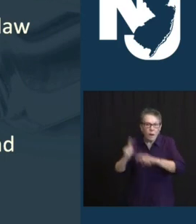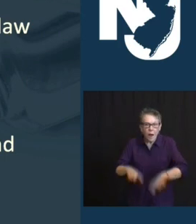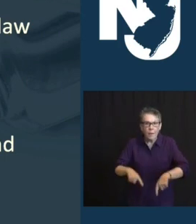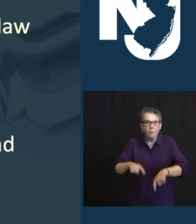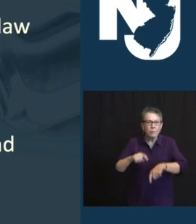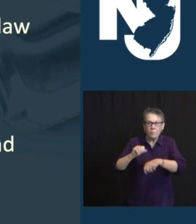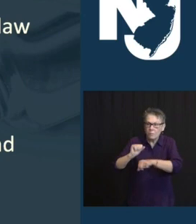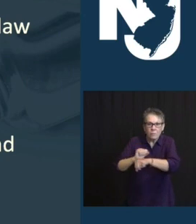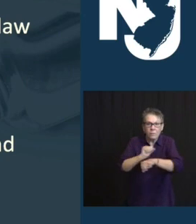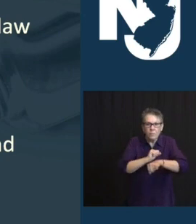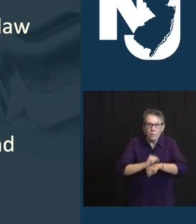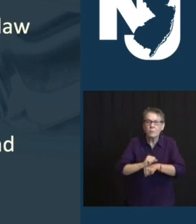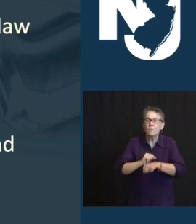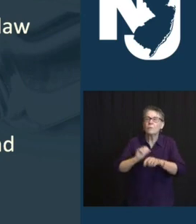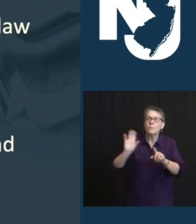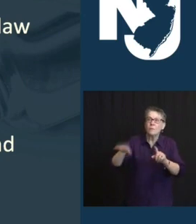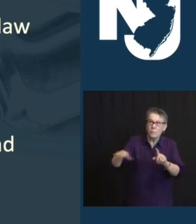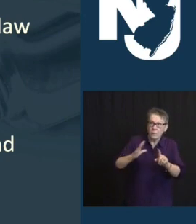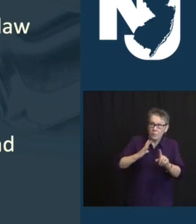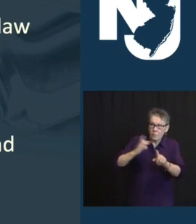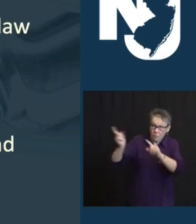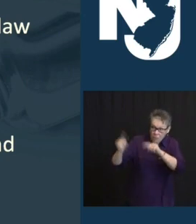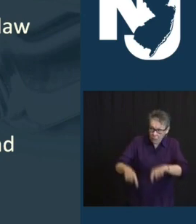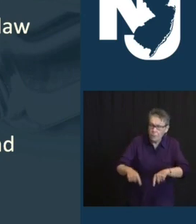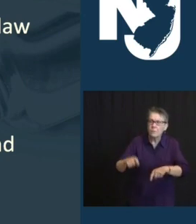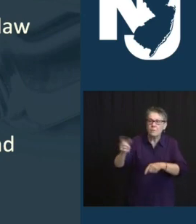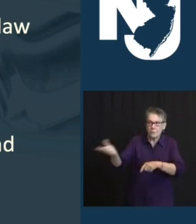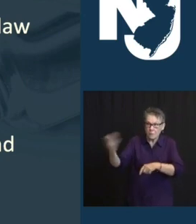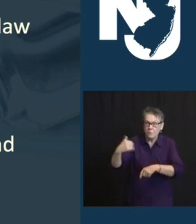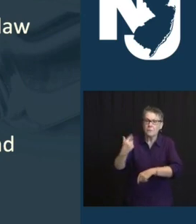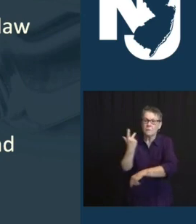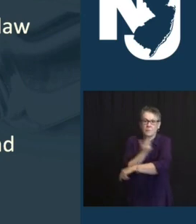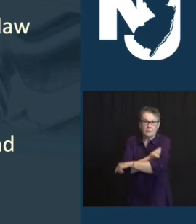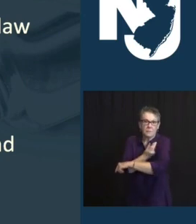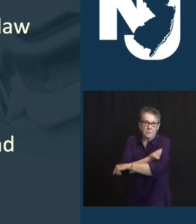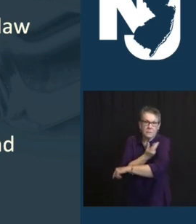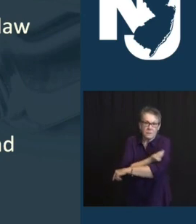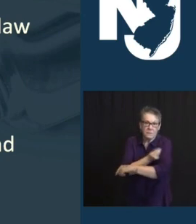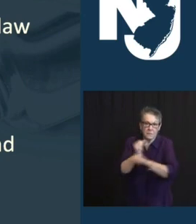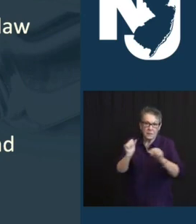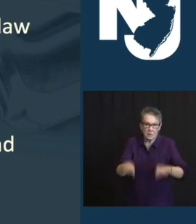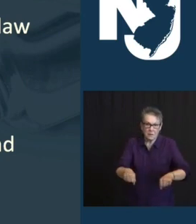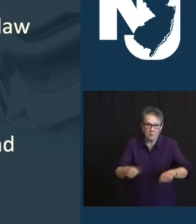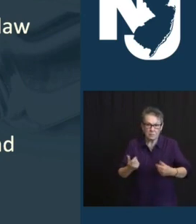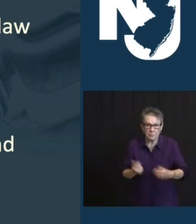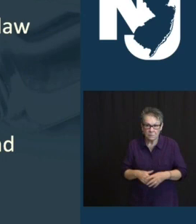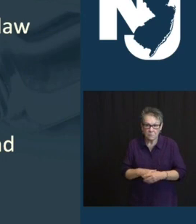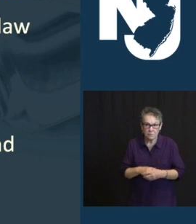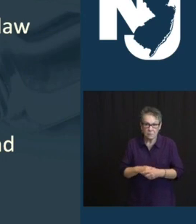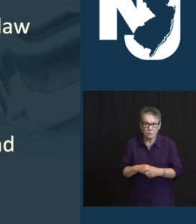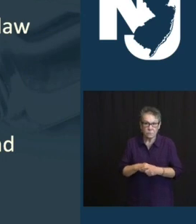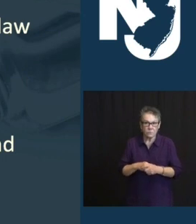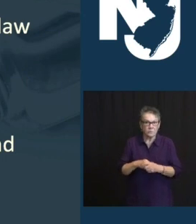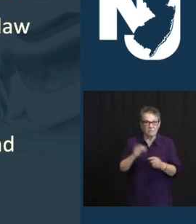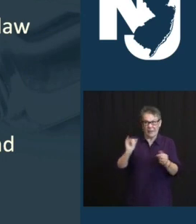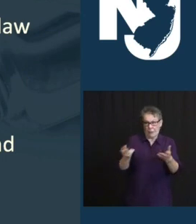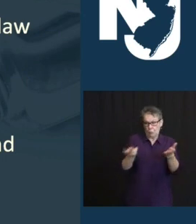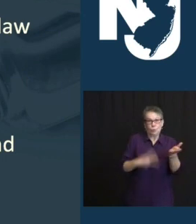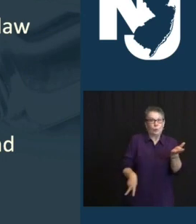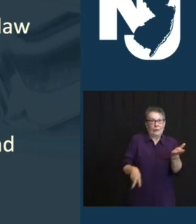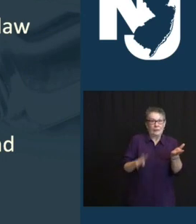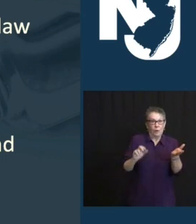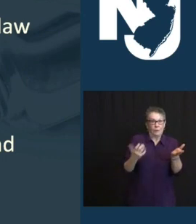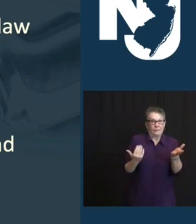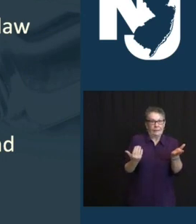ELIGIBLE FOR VACCINATION. SO TWO WEEKS FROM TODAY, THESE GROUPS, WHICH I JUST MENTIONED, WILL BE ABLE TO MAKE